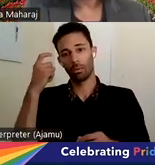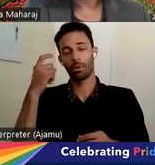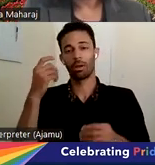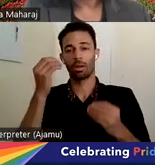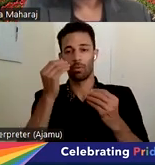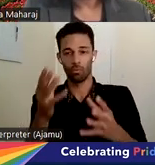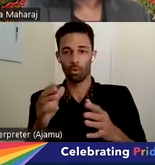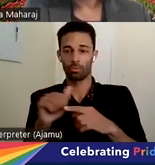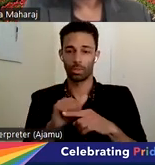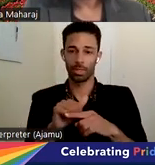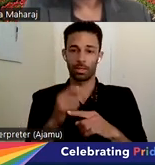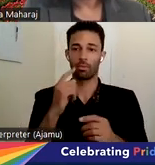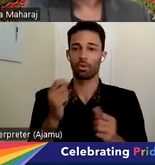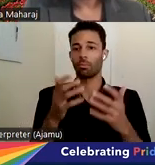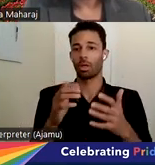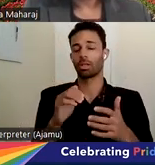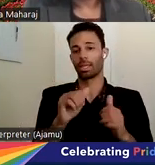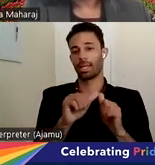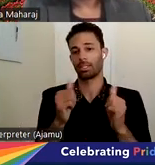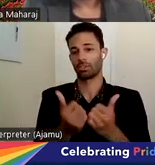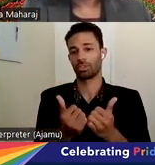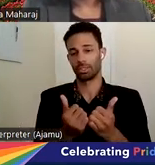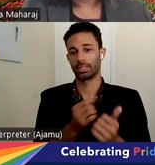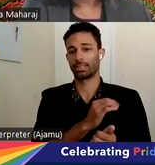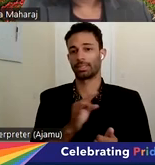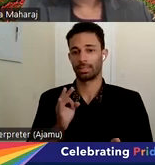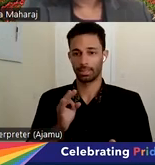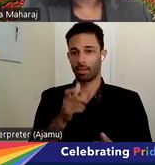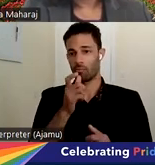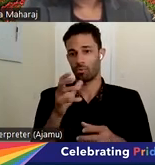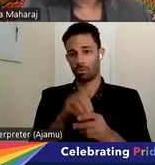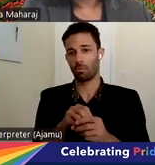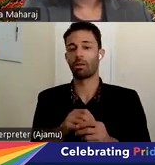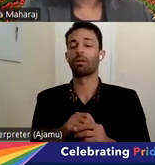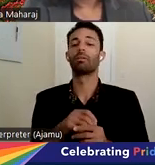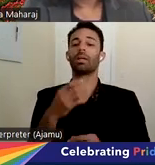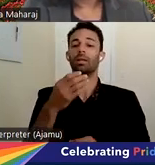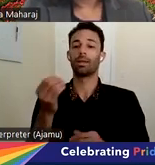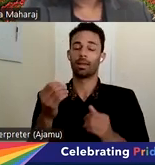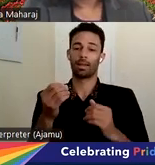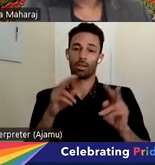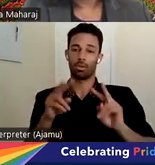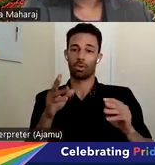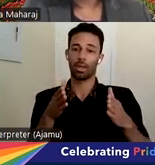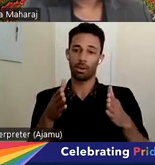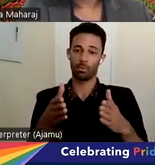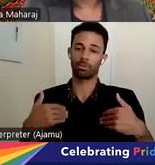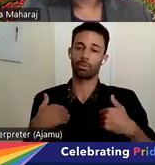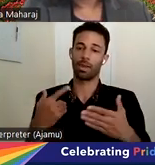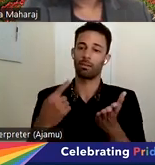you know, persons that would be involved. And then, of course, looking at ways to have the discussions around